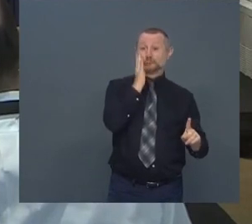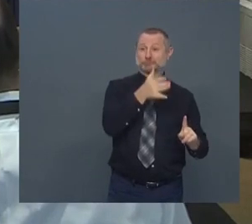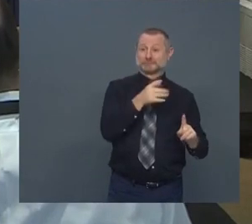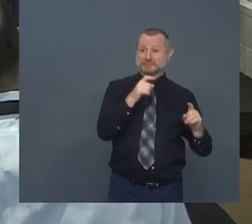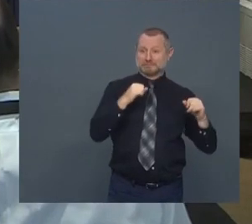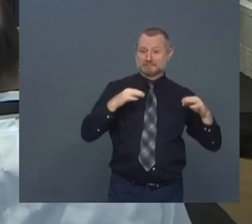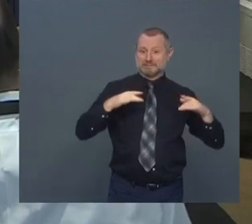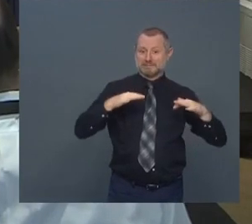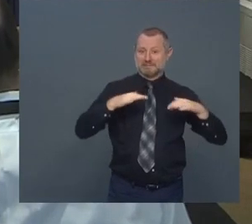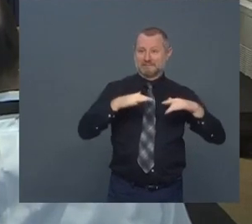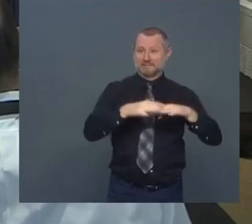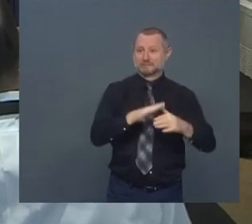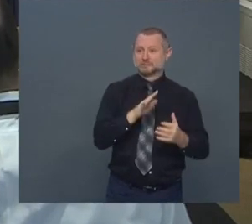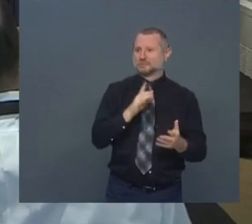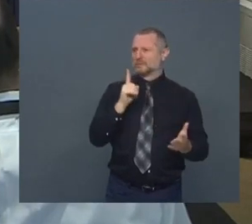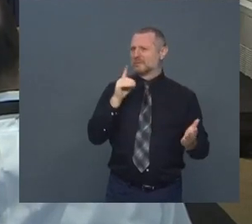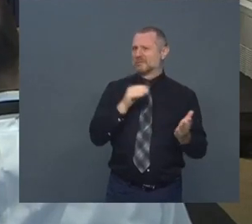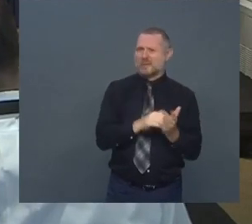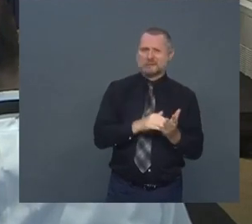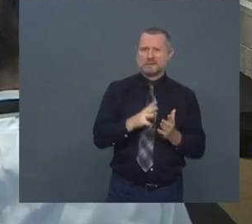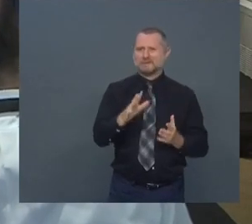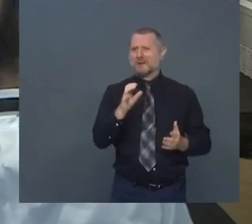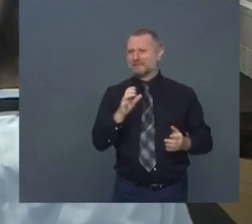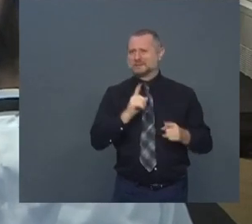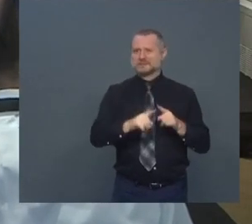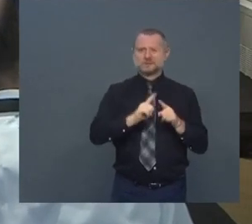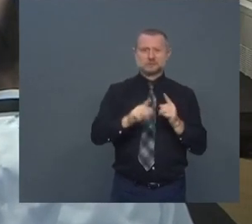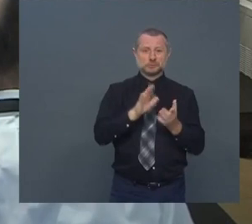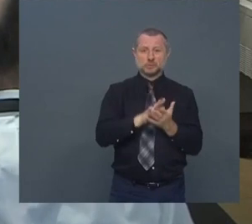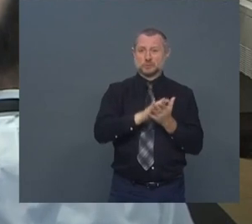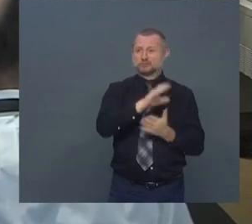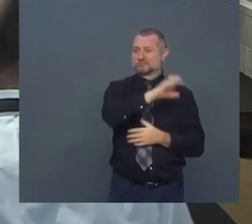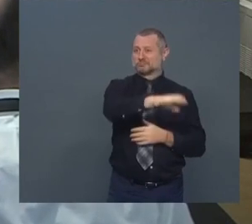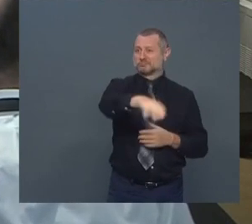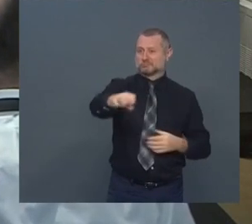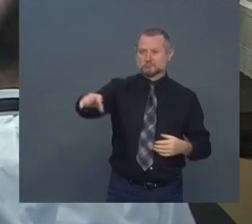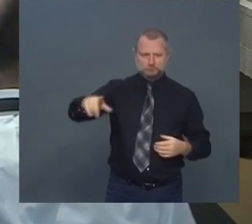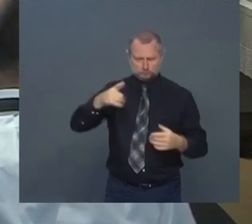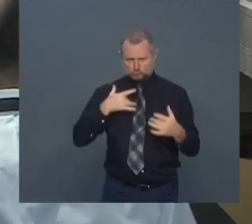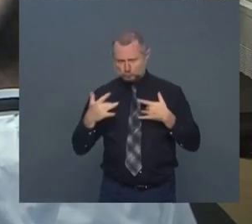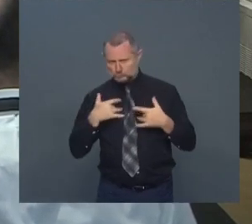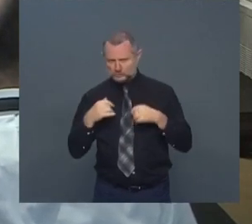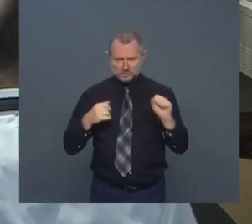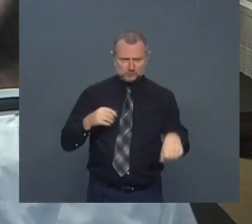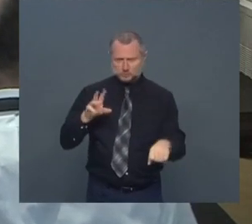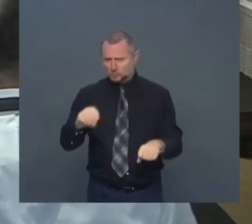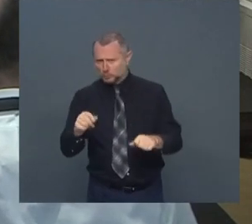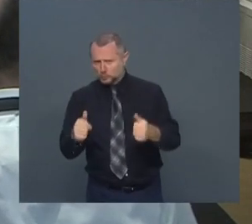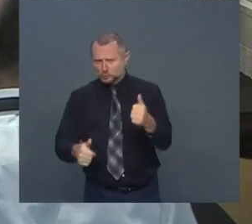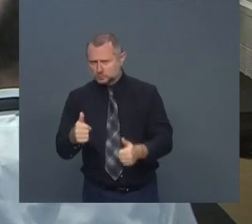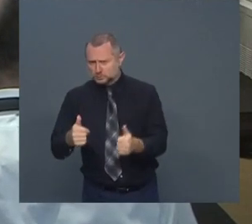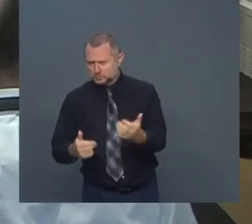1500 buildings how concerned are you about them well look